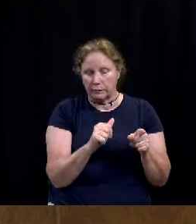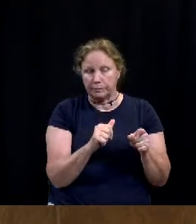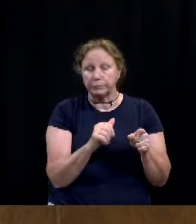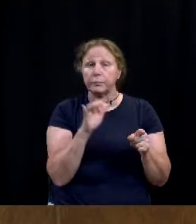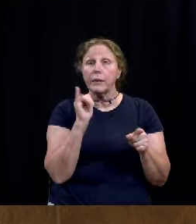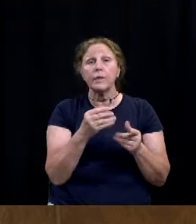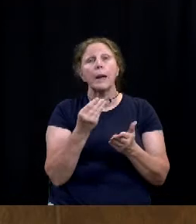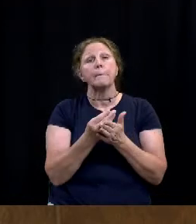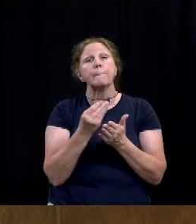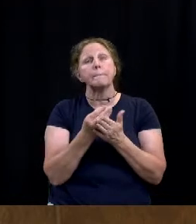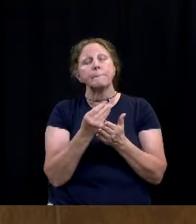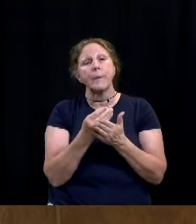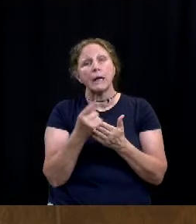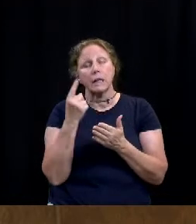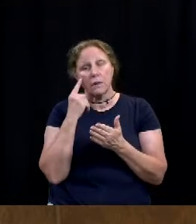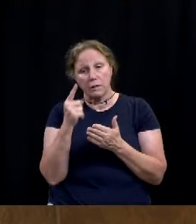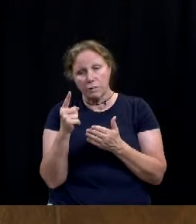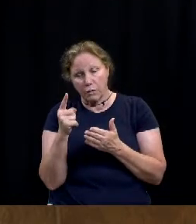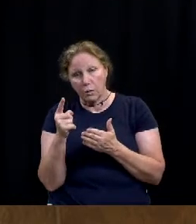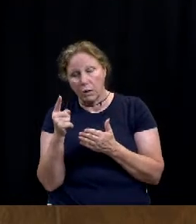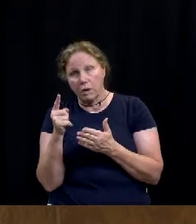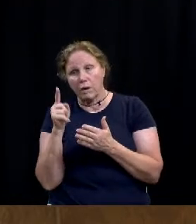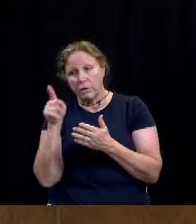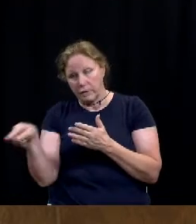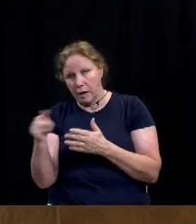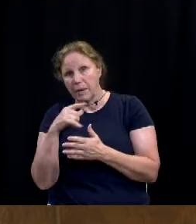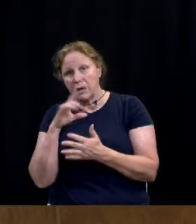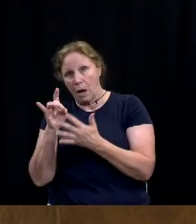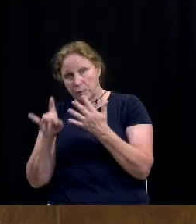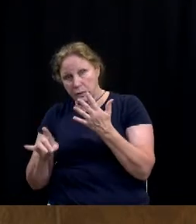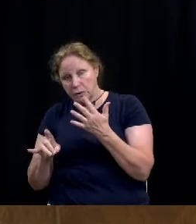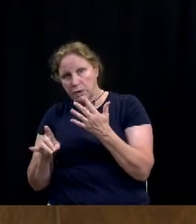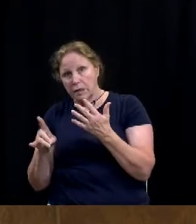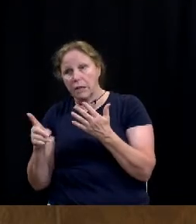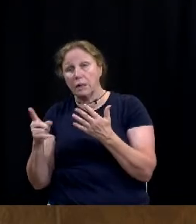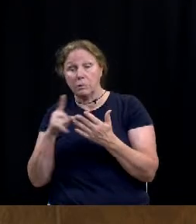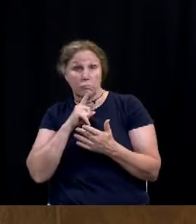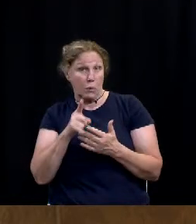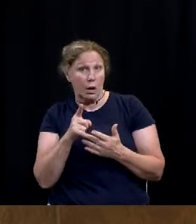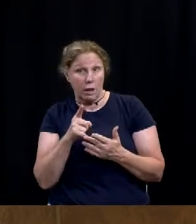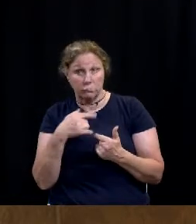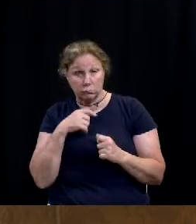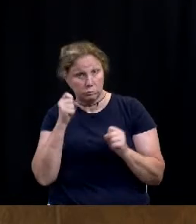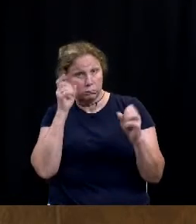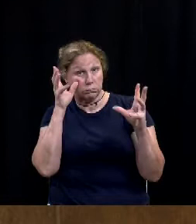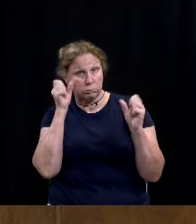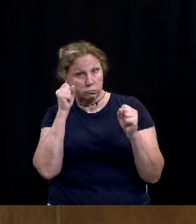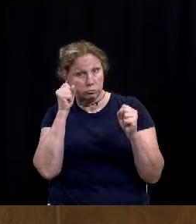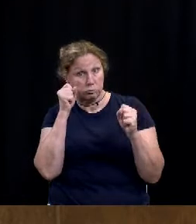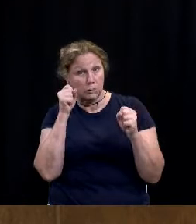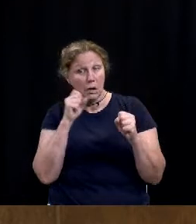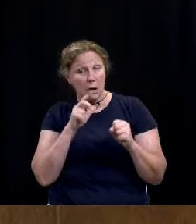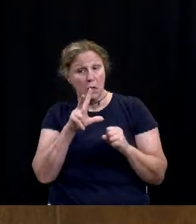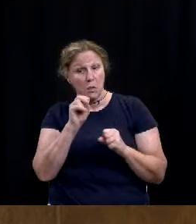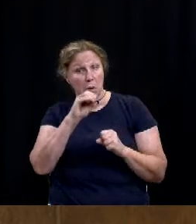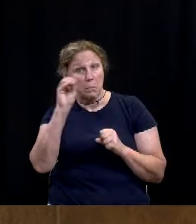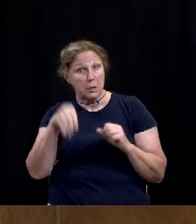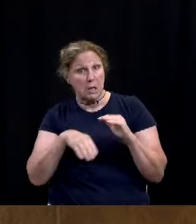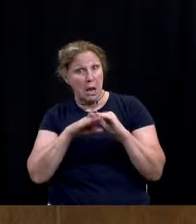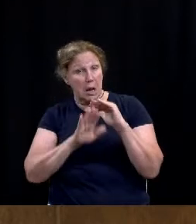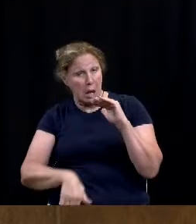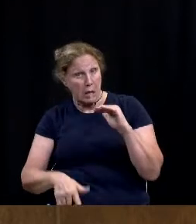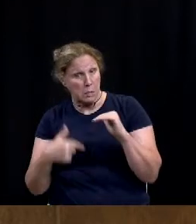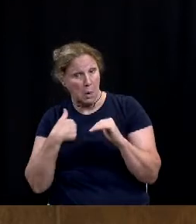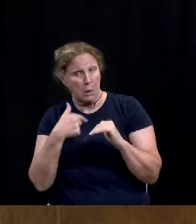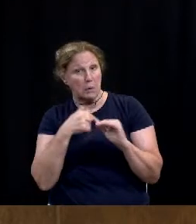award is for the base bid as well as alternates, which came in pleasantly to our surprise at about 30% under the